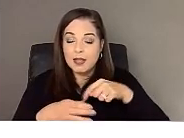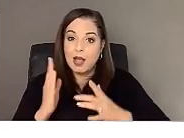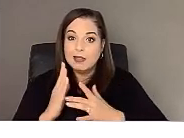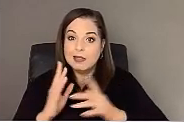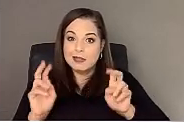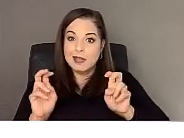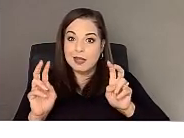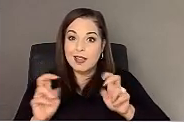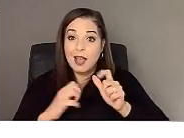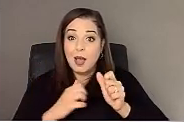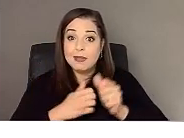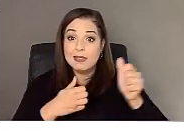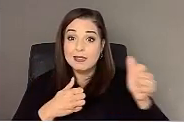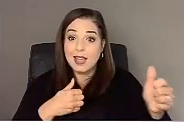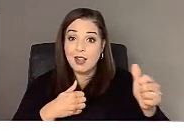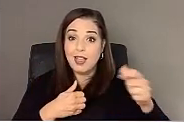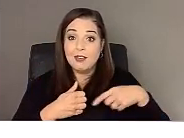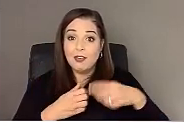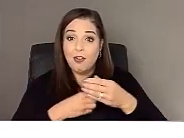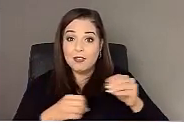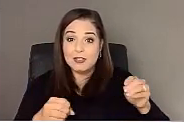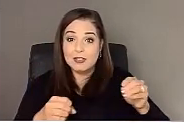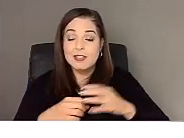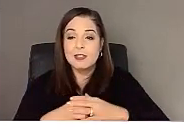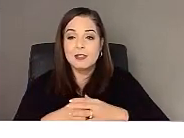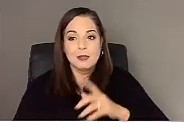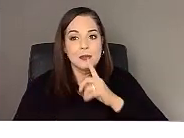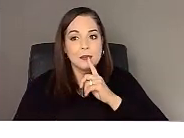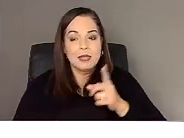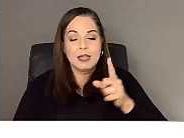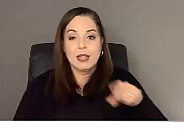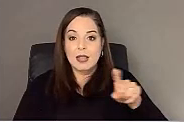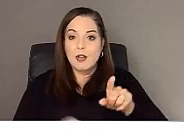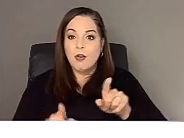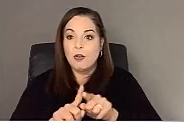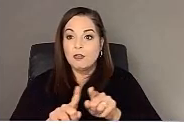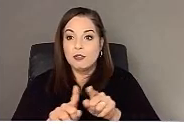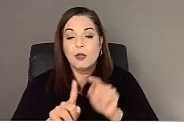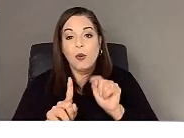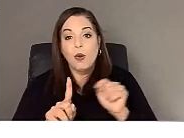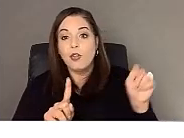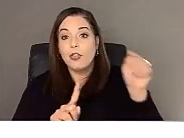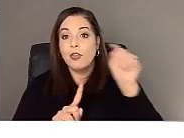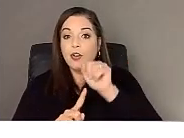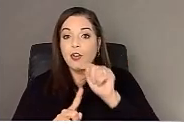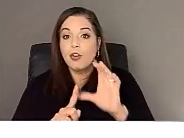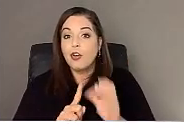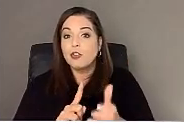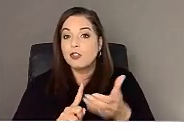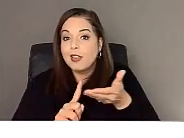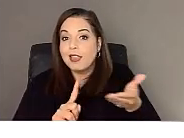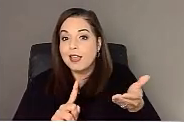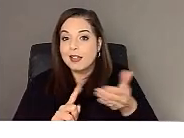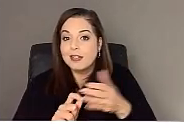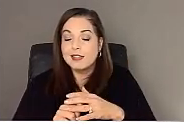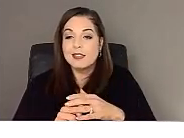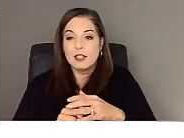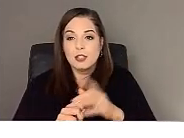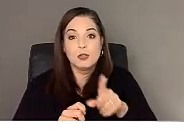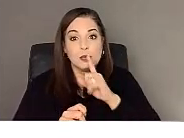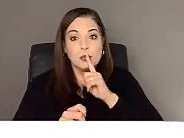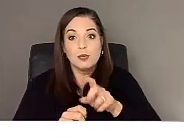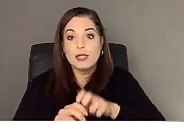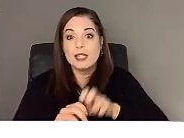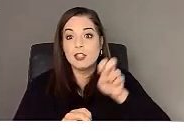office. So, um, there also is other cultural things to jump